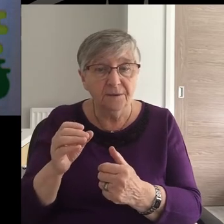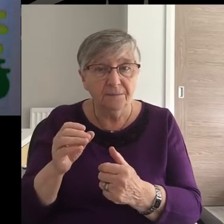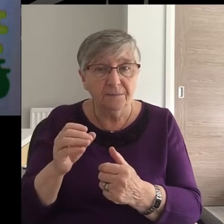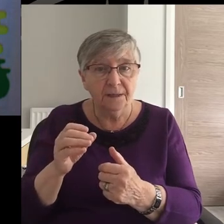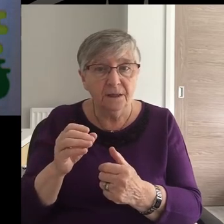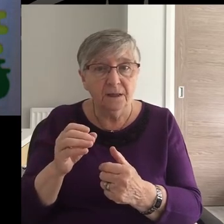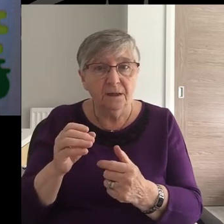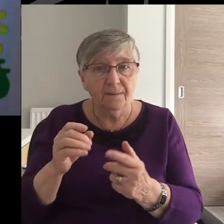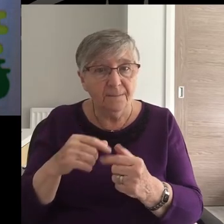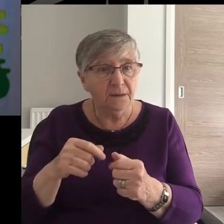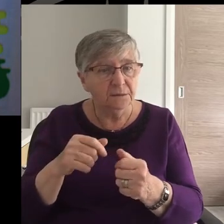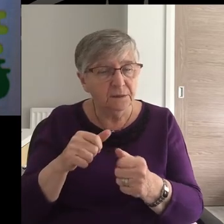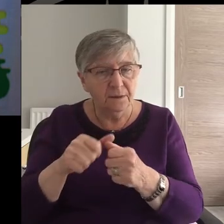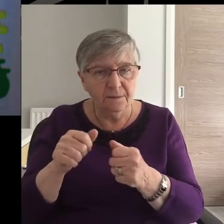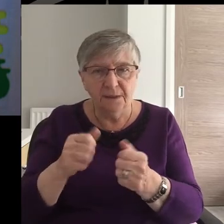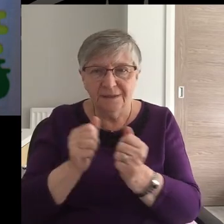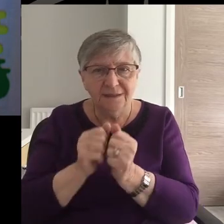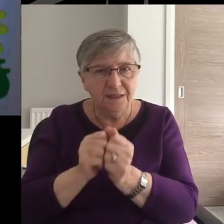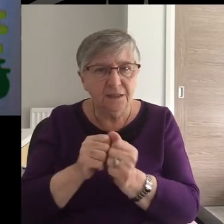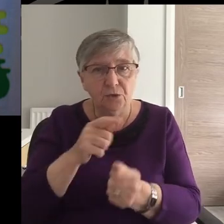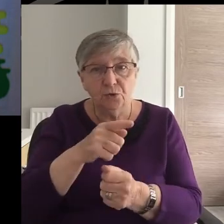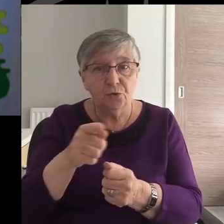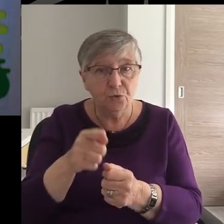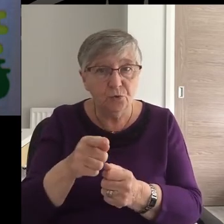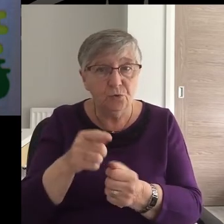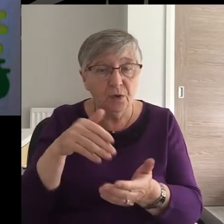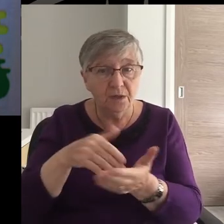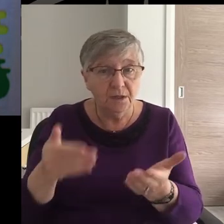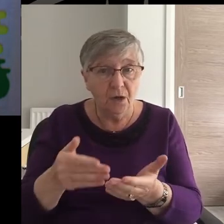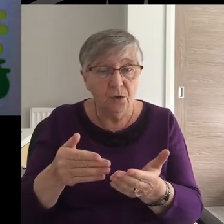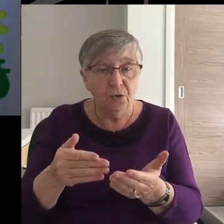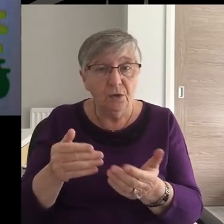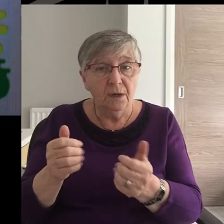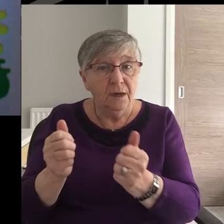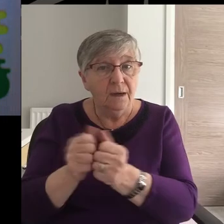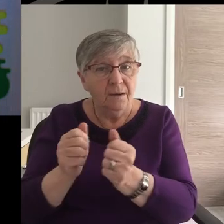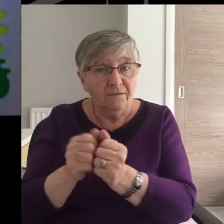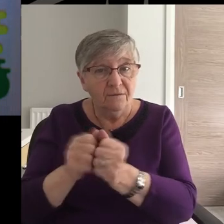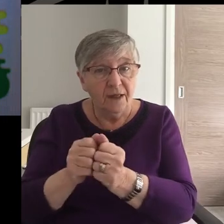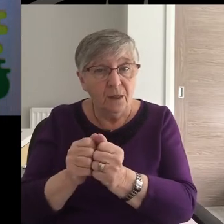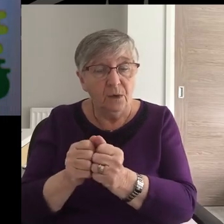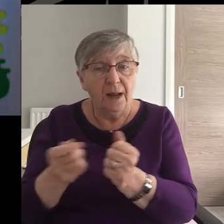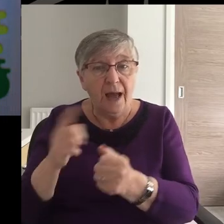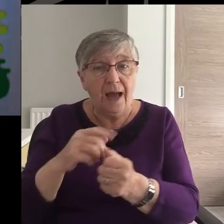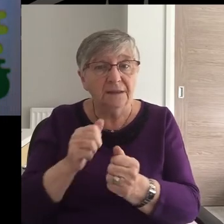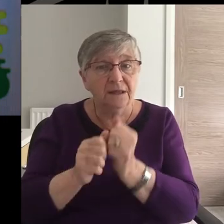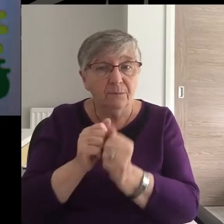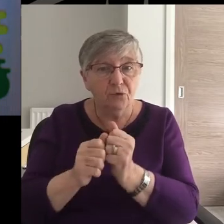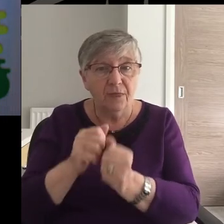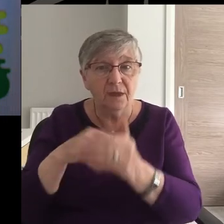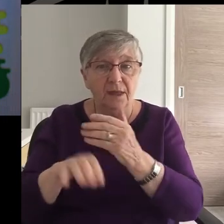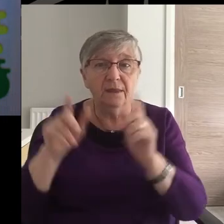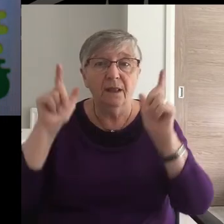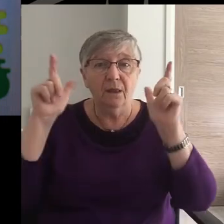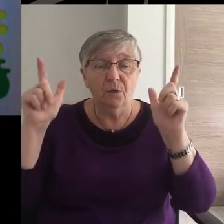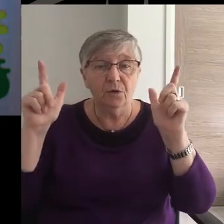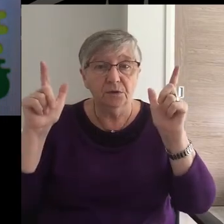me, but even dearer to you, both as a fellow man and as a brother in the Lord.